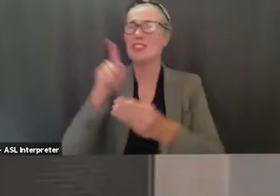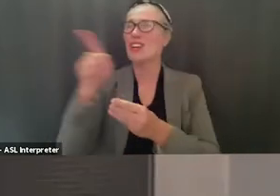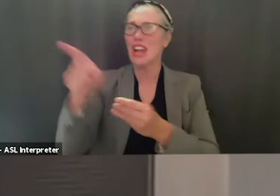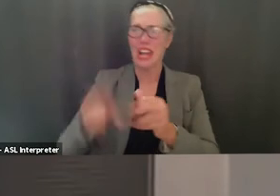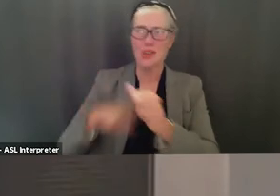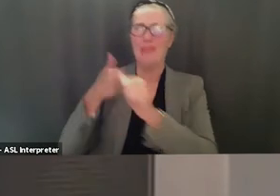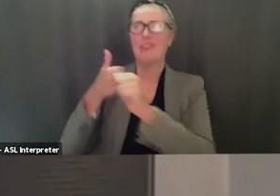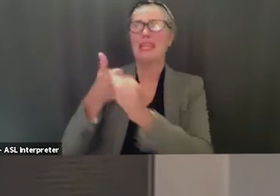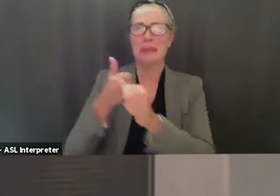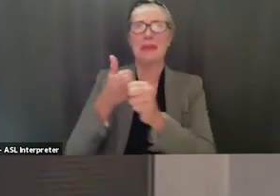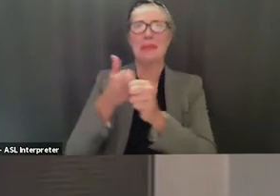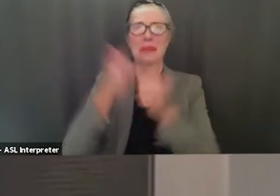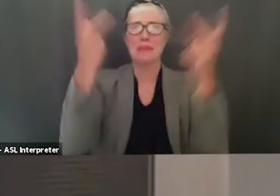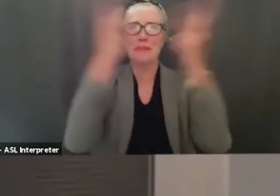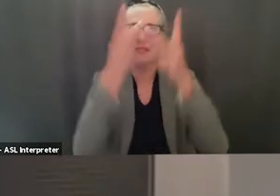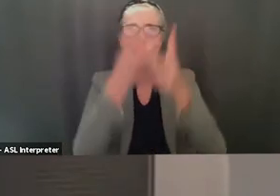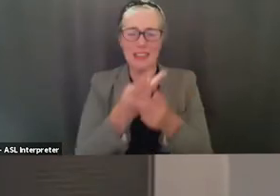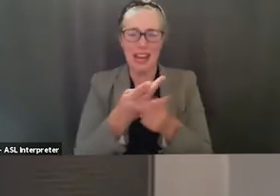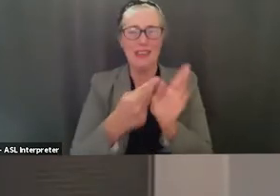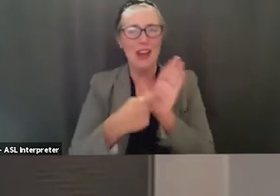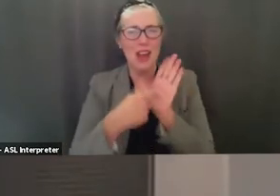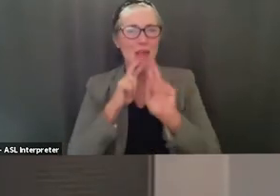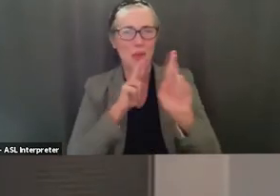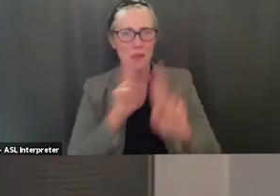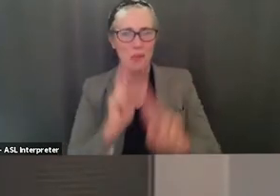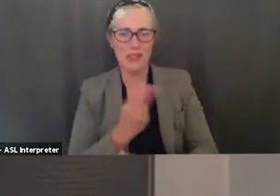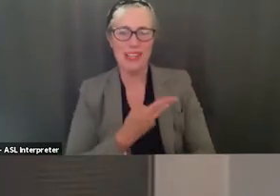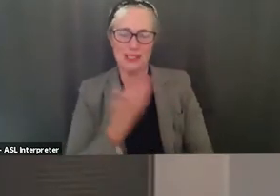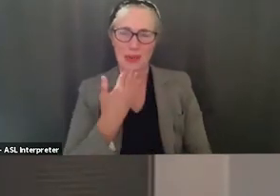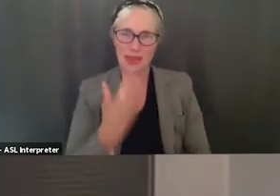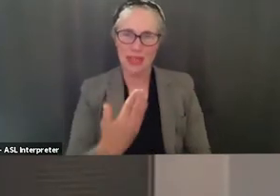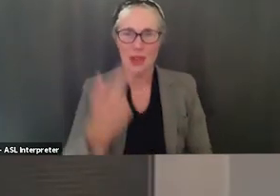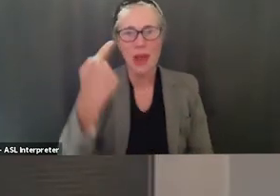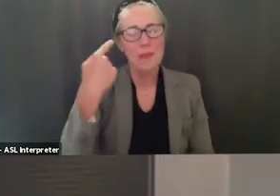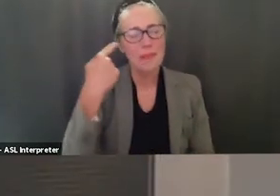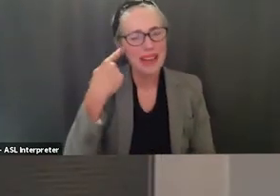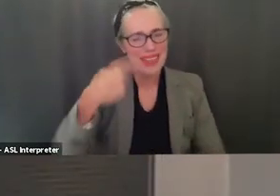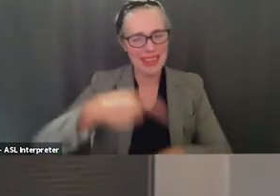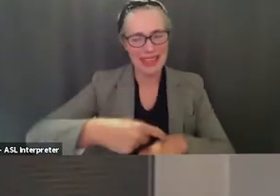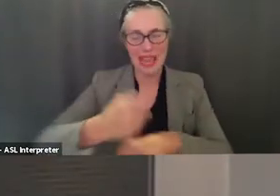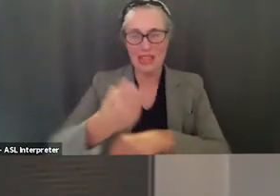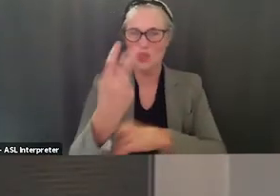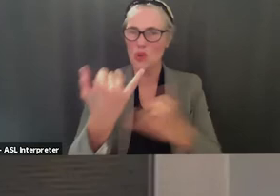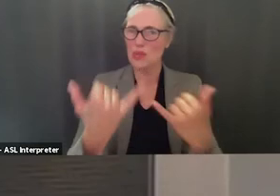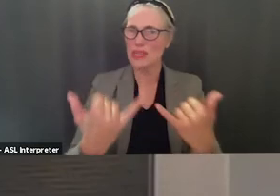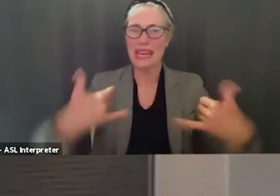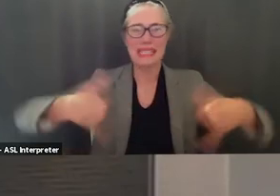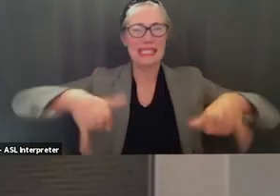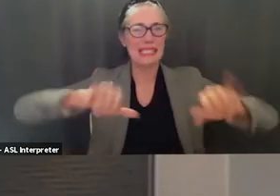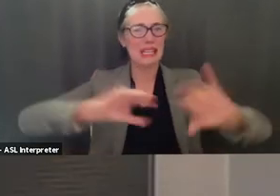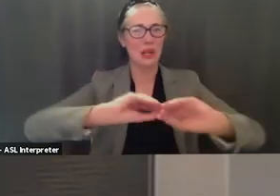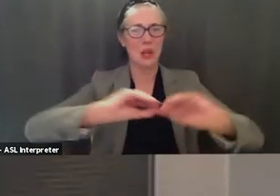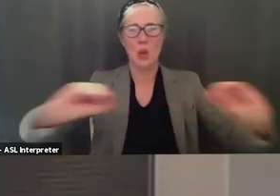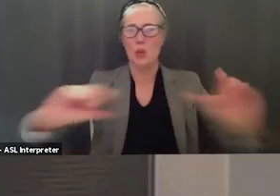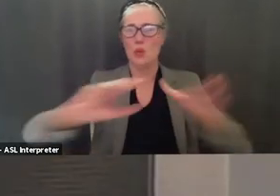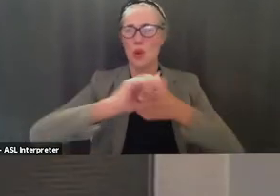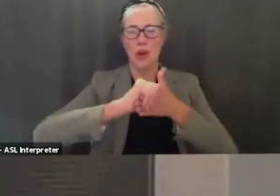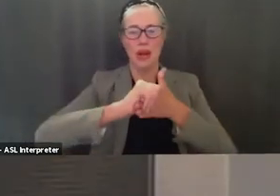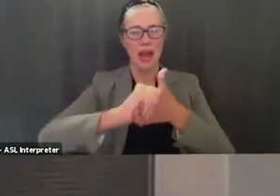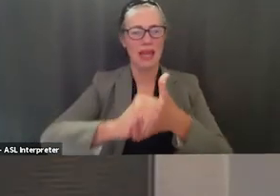very much and uh so i believe noon today we still didn't have any guidance regarding uh